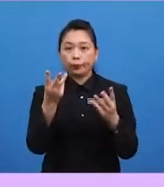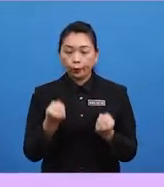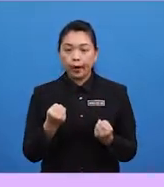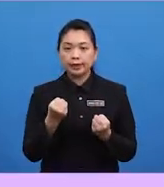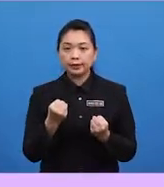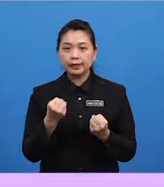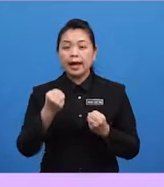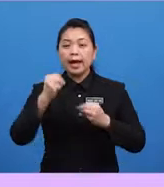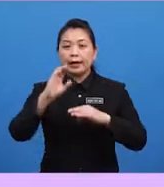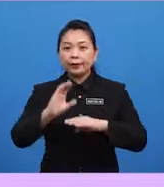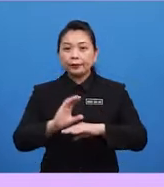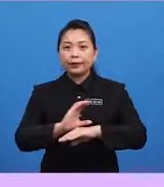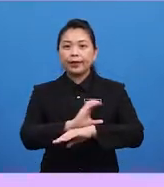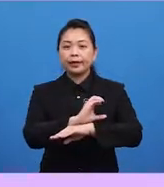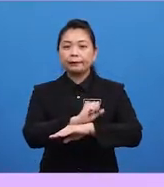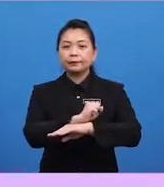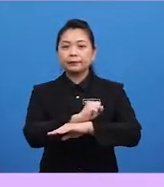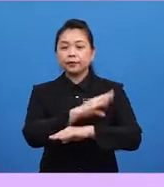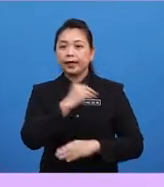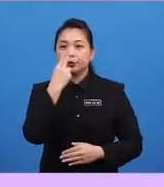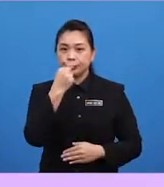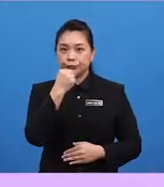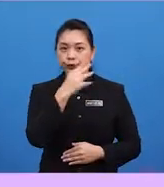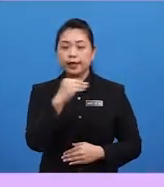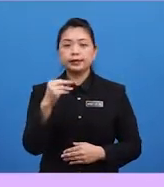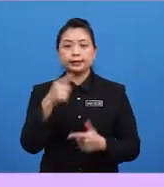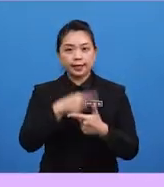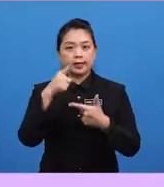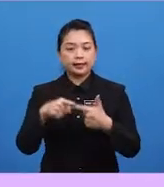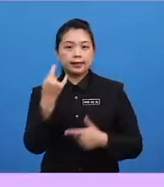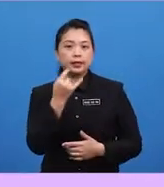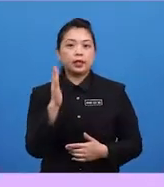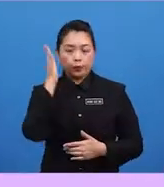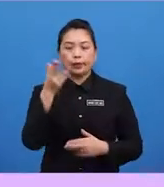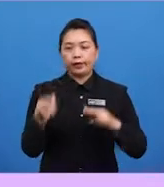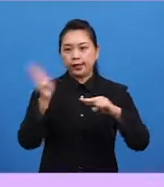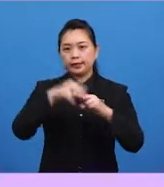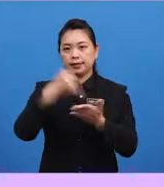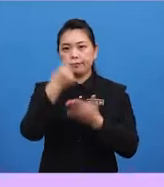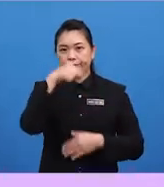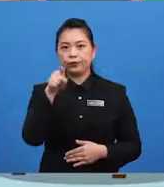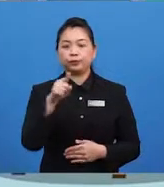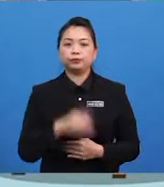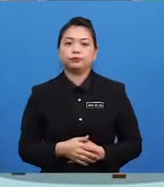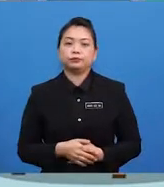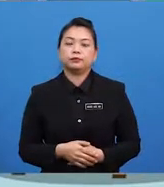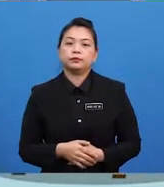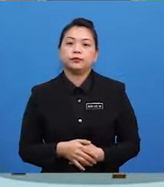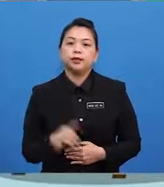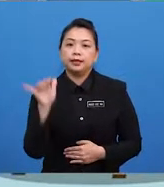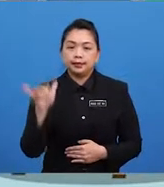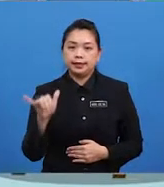cream and sugar and then they'll add it for you. Yes,